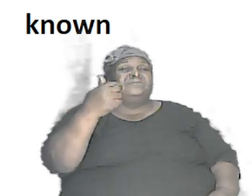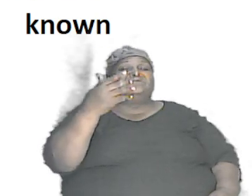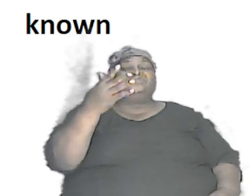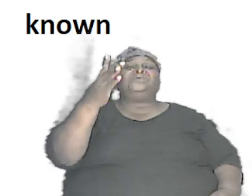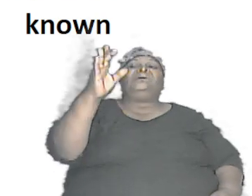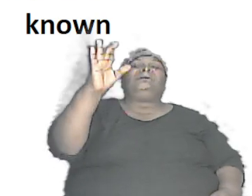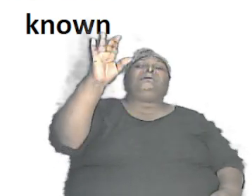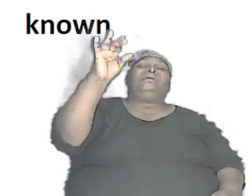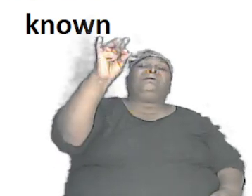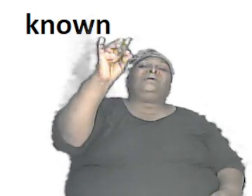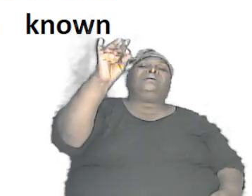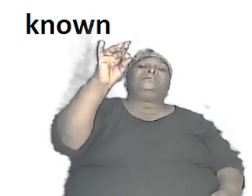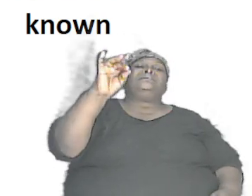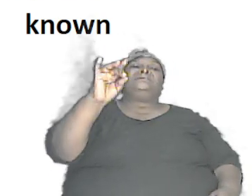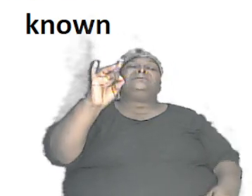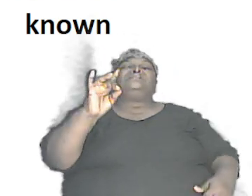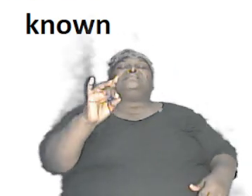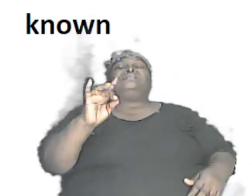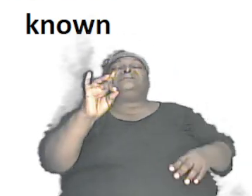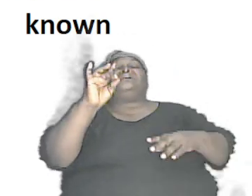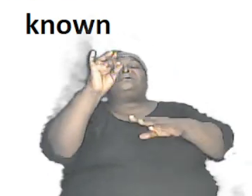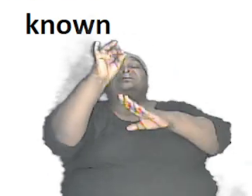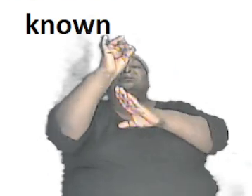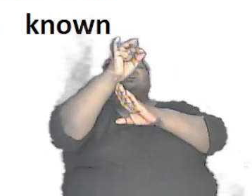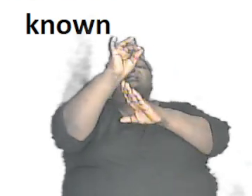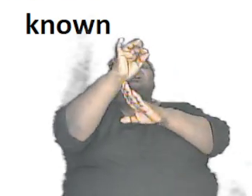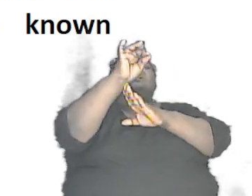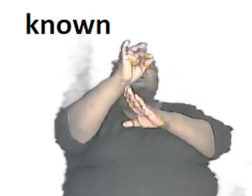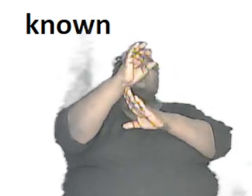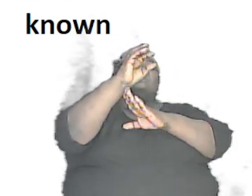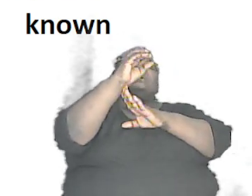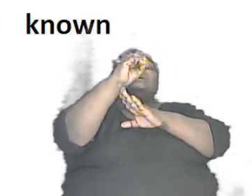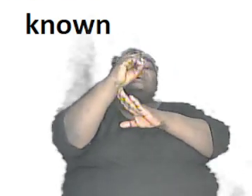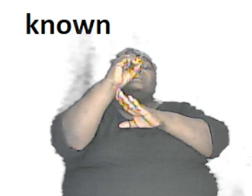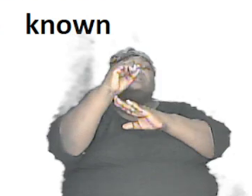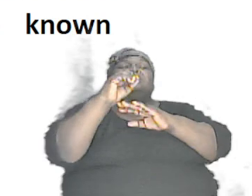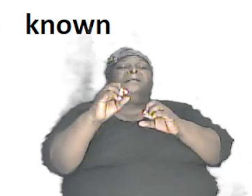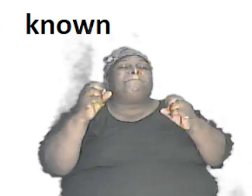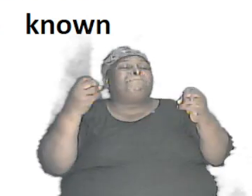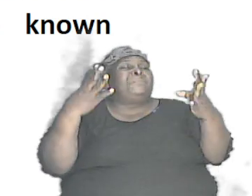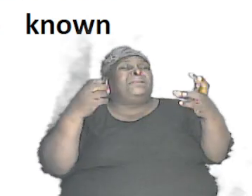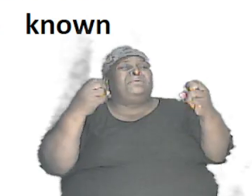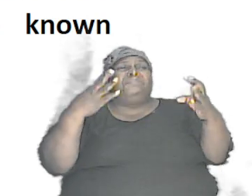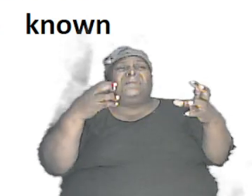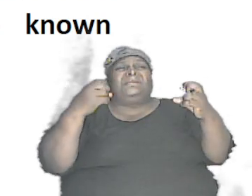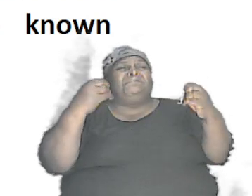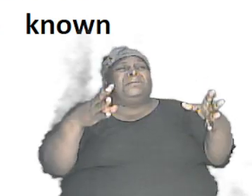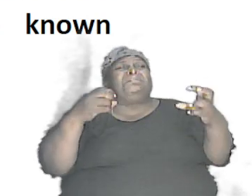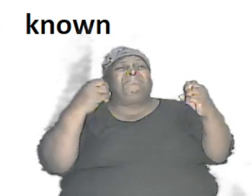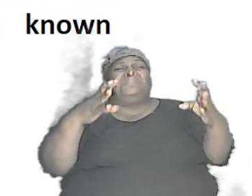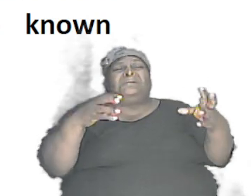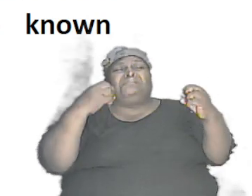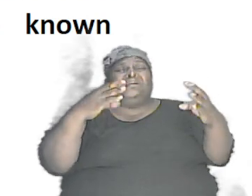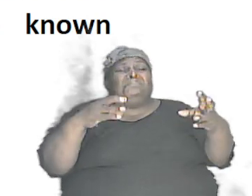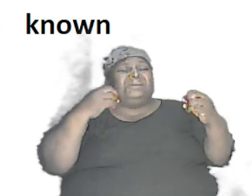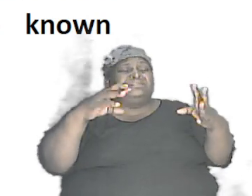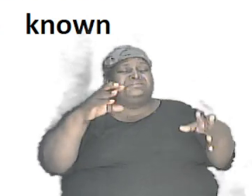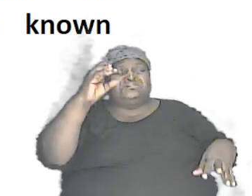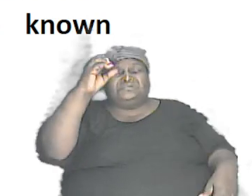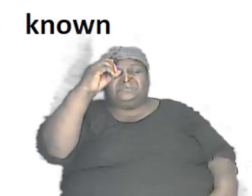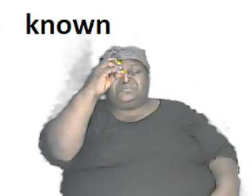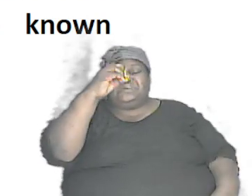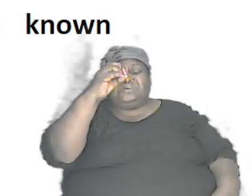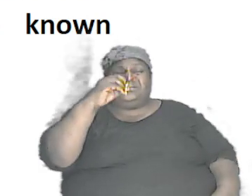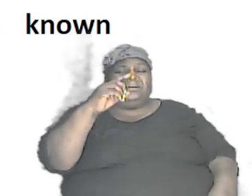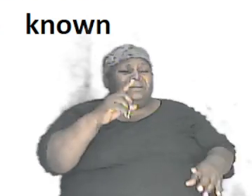with 80 at the top it is 80 zeros is a massive amount of zeros and that's a large number you cannot